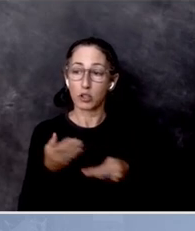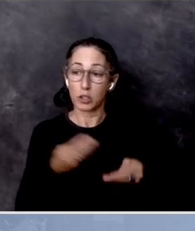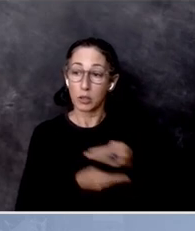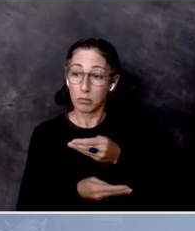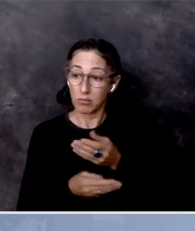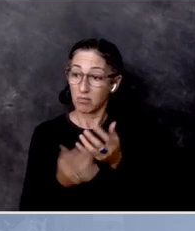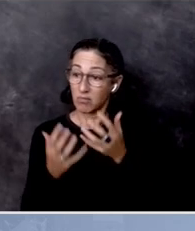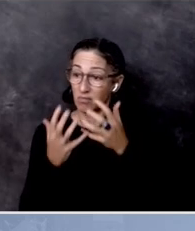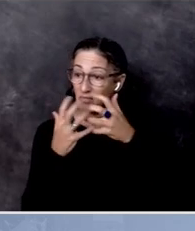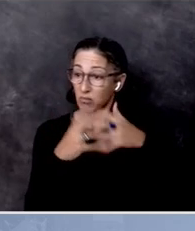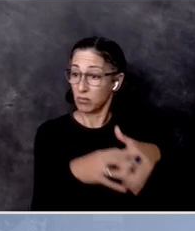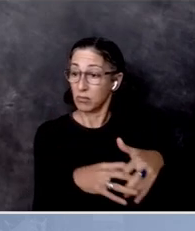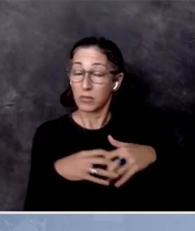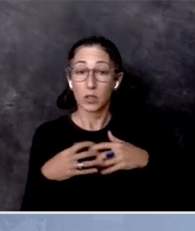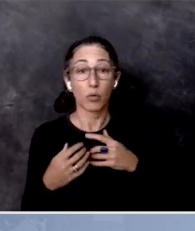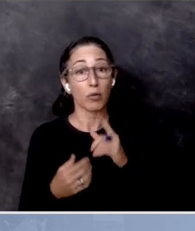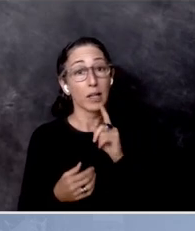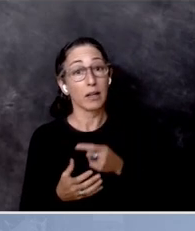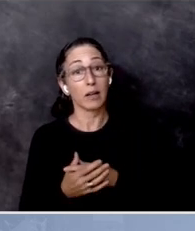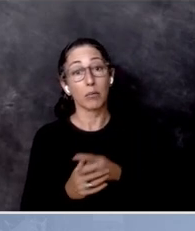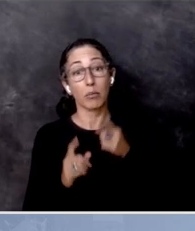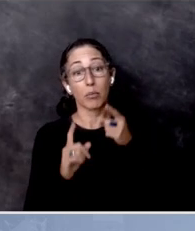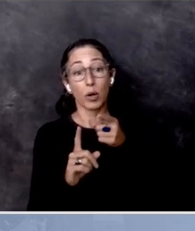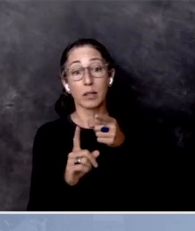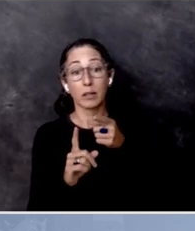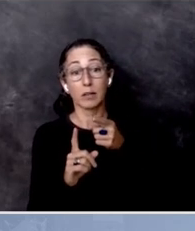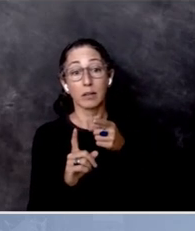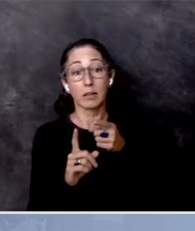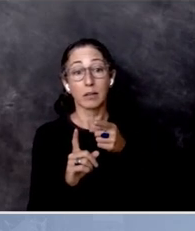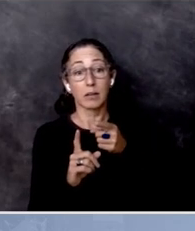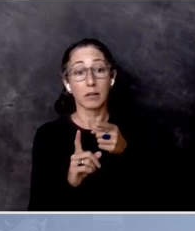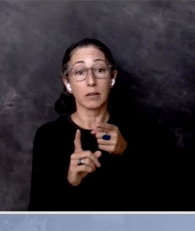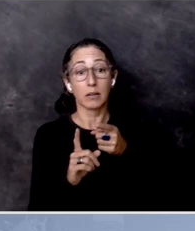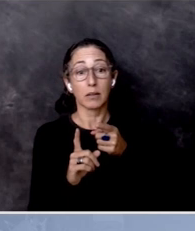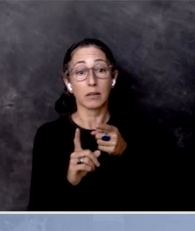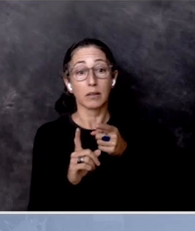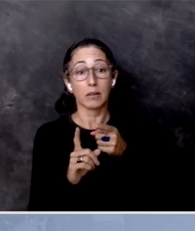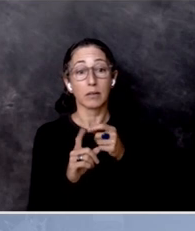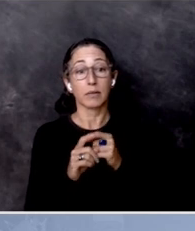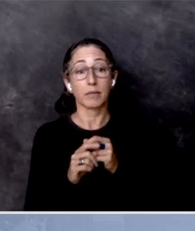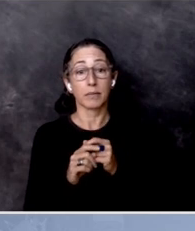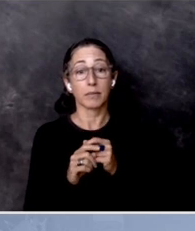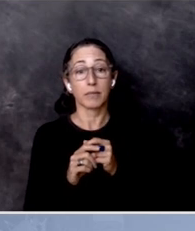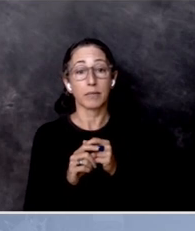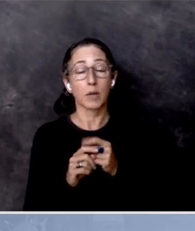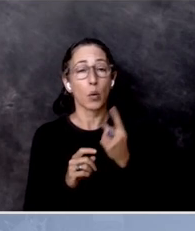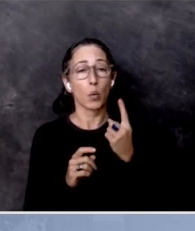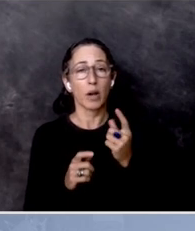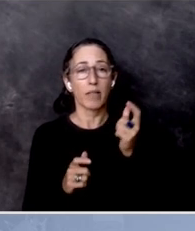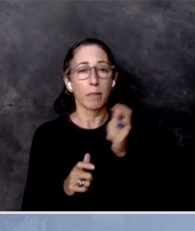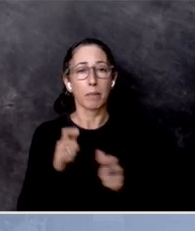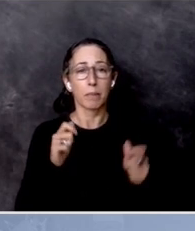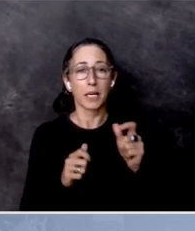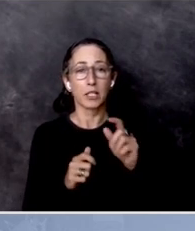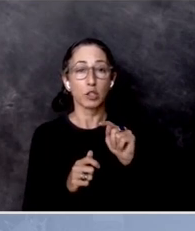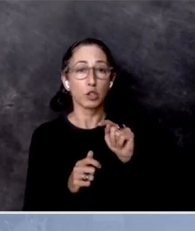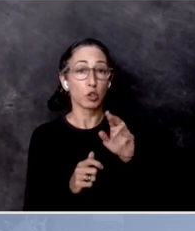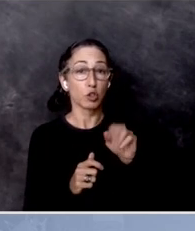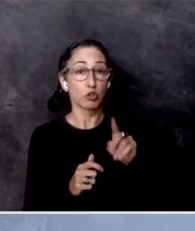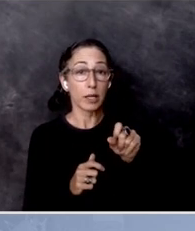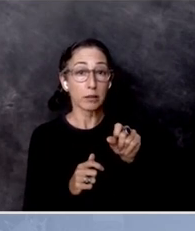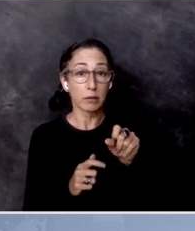ultimately, one of the biggest tricks that's perpetrated on